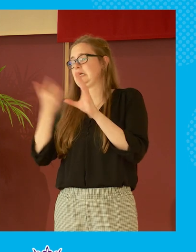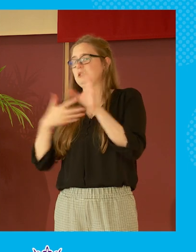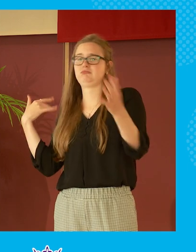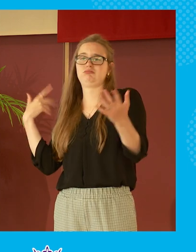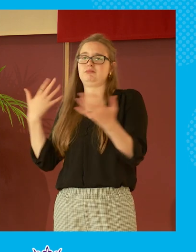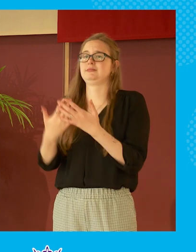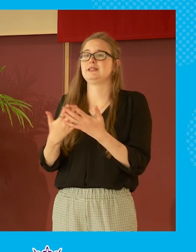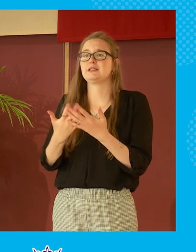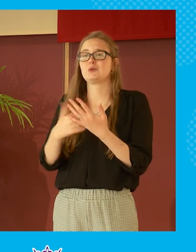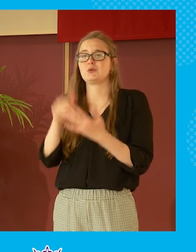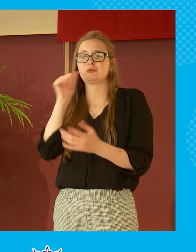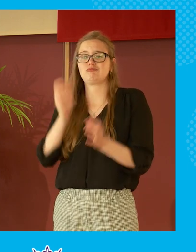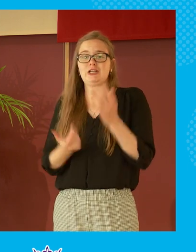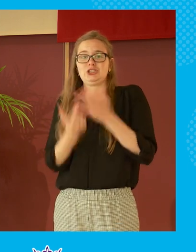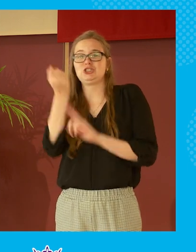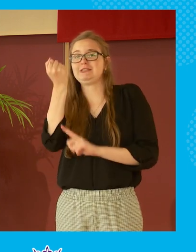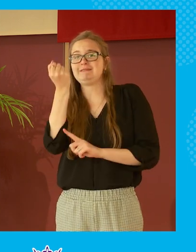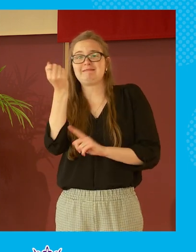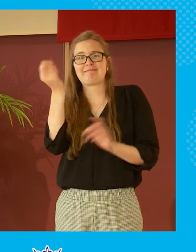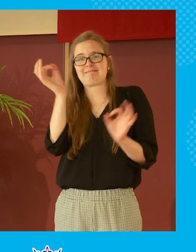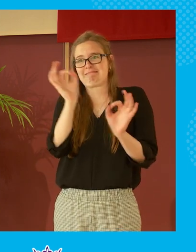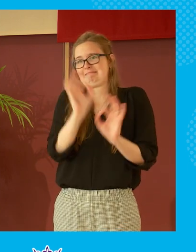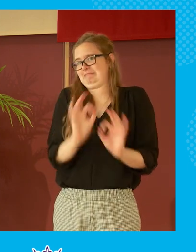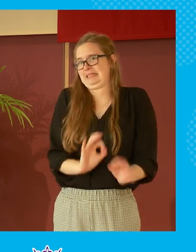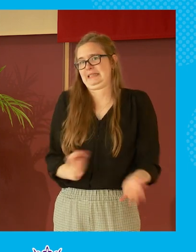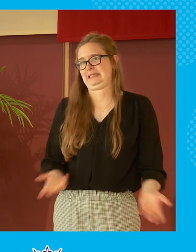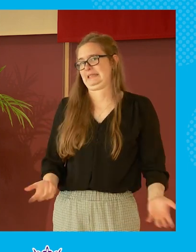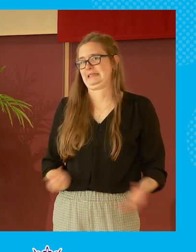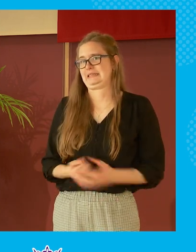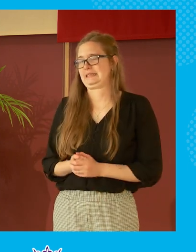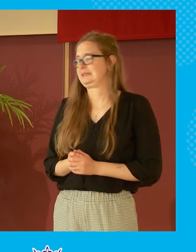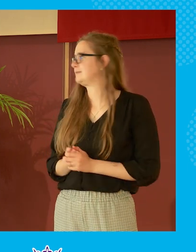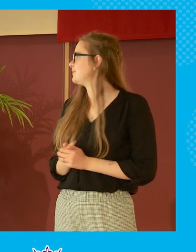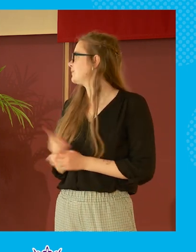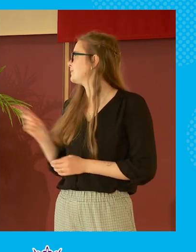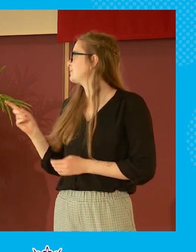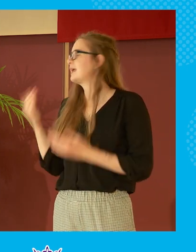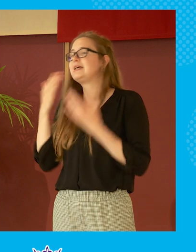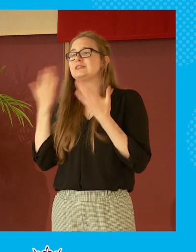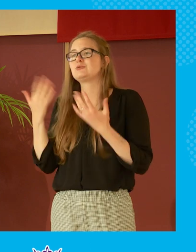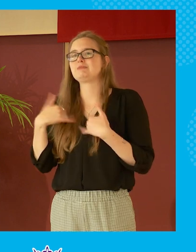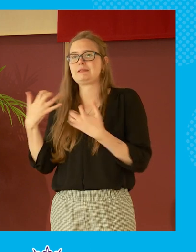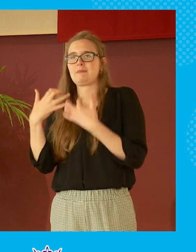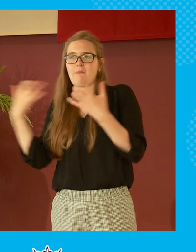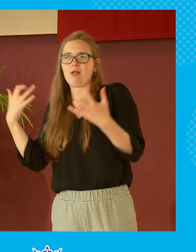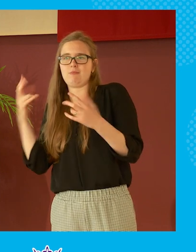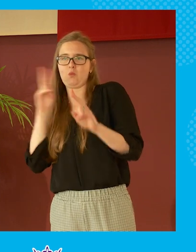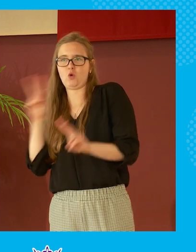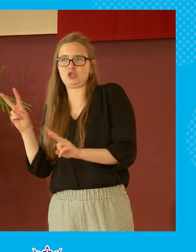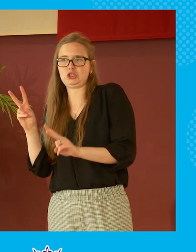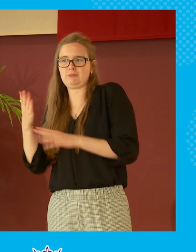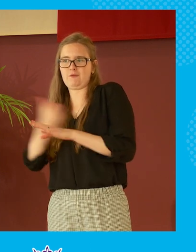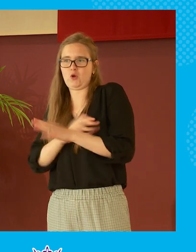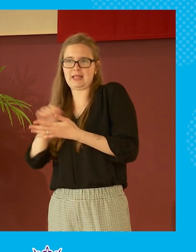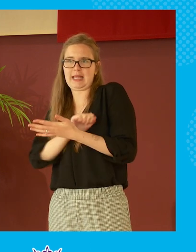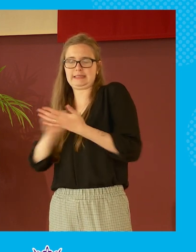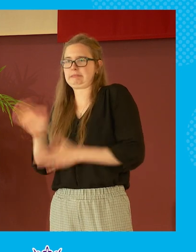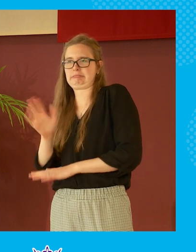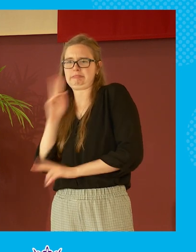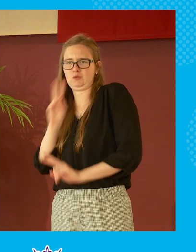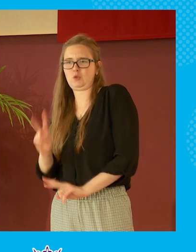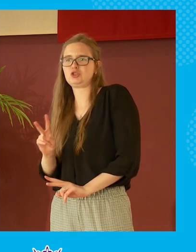years will know achieves almost nothing i i had i learned i didn't realize that i wasn't a big parliament watcher before i was elected and i didn't realize that